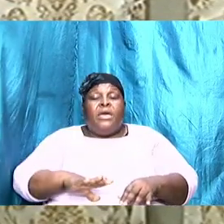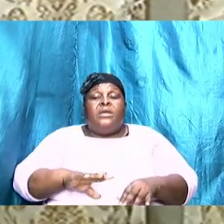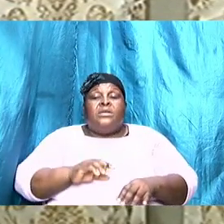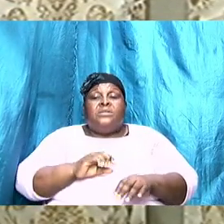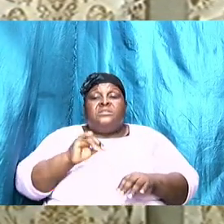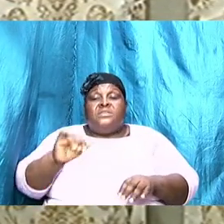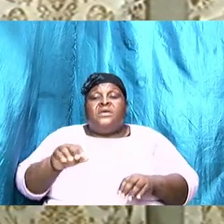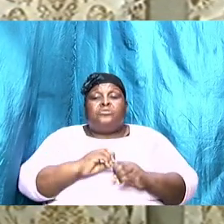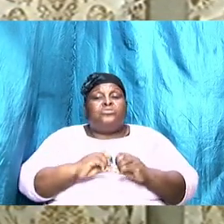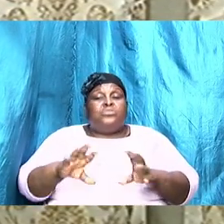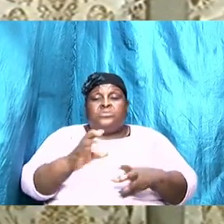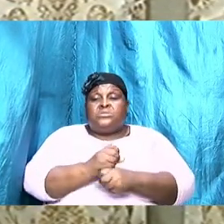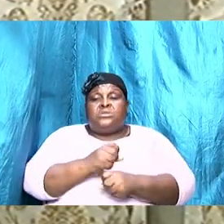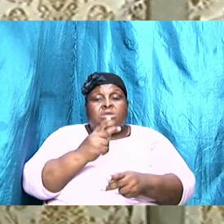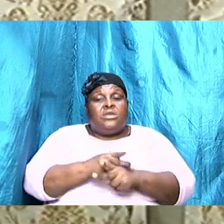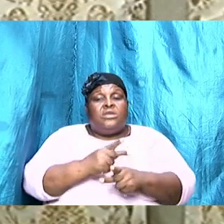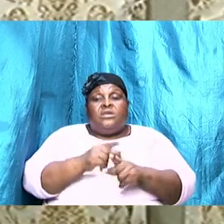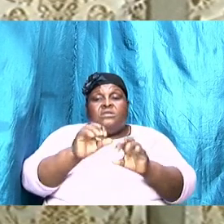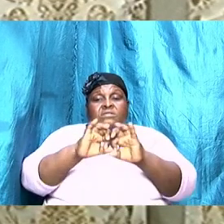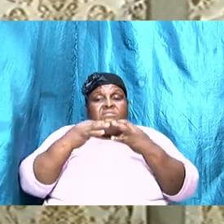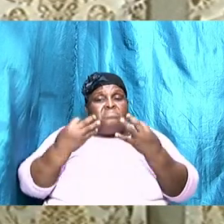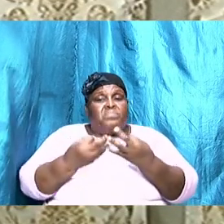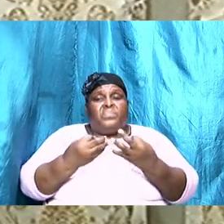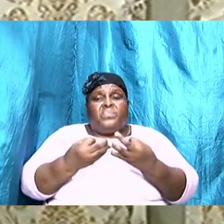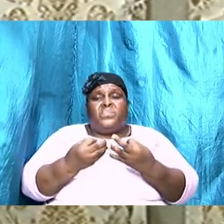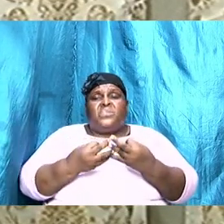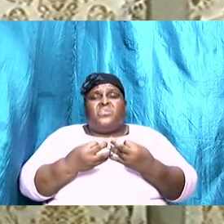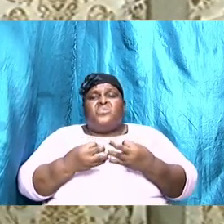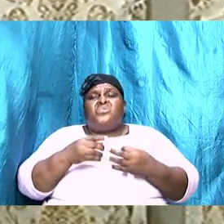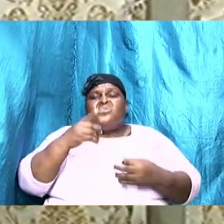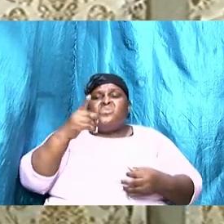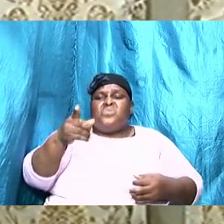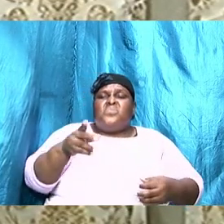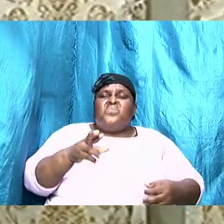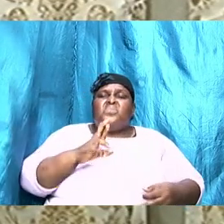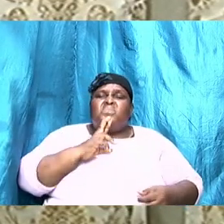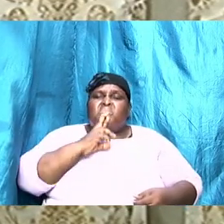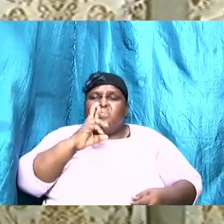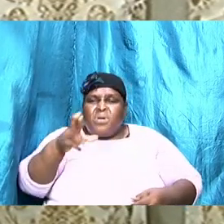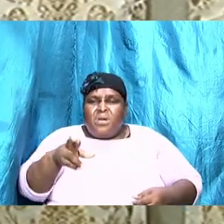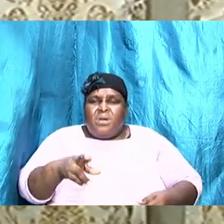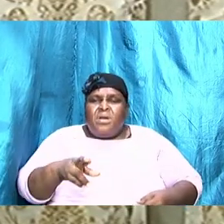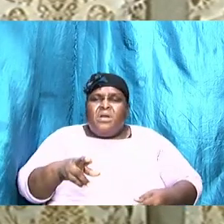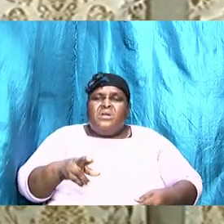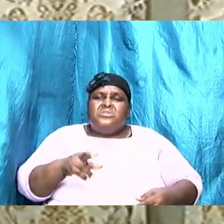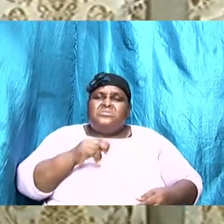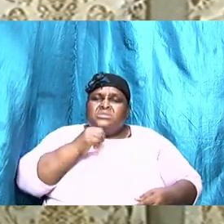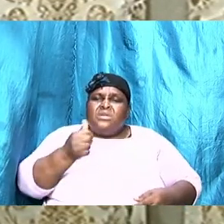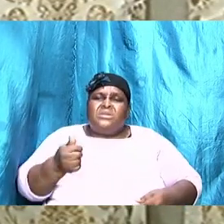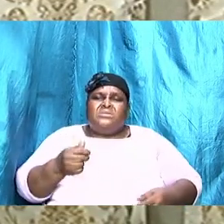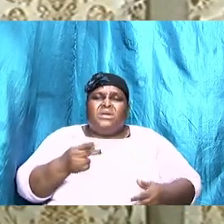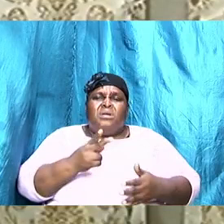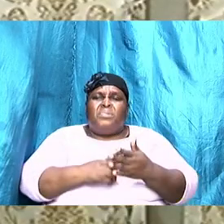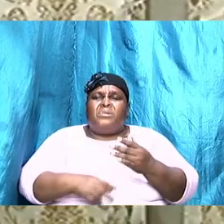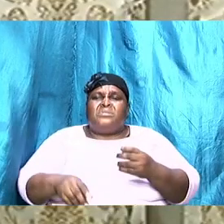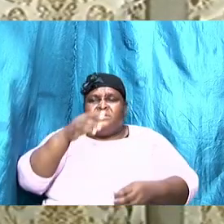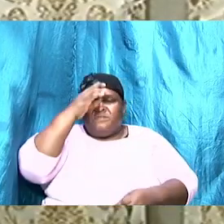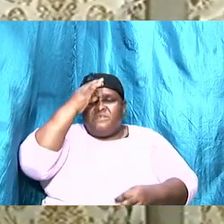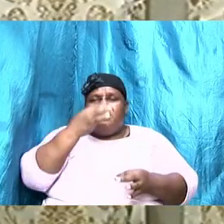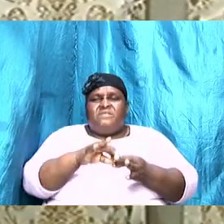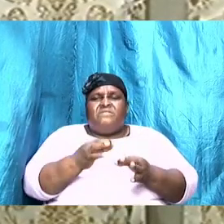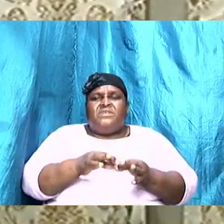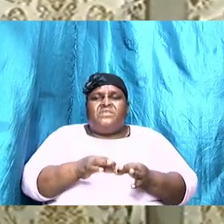you are an infidel you are not a part of the faith it doesn't make sense you run up and down